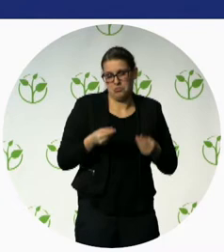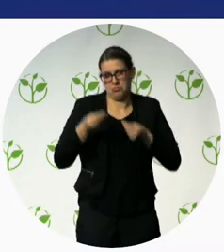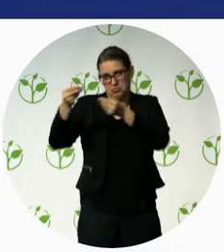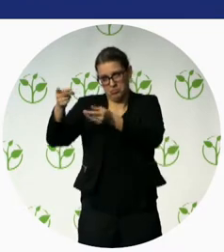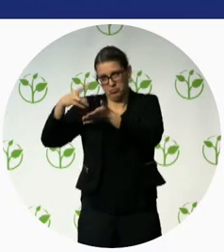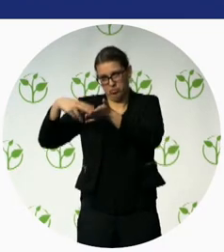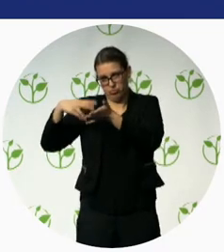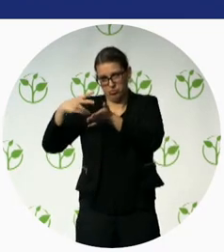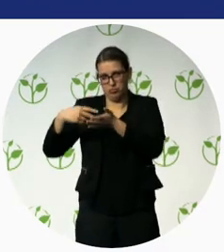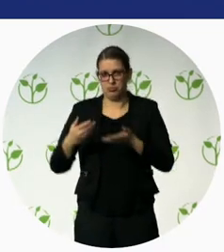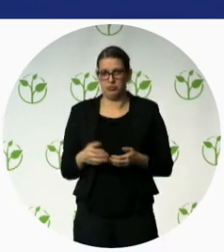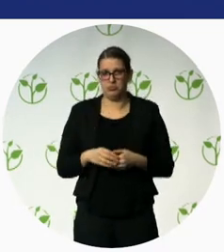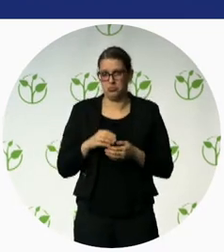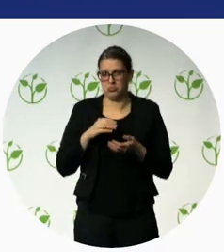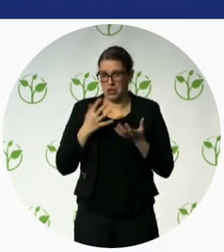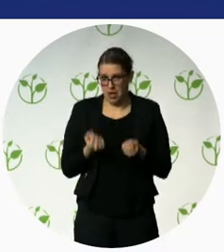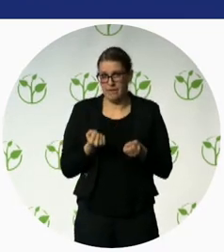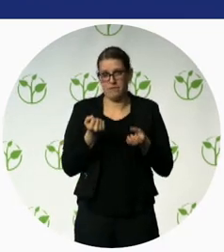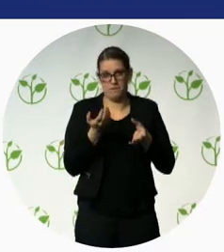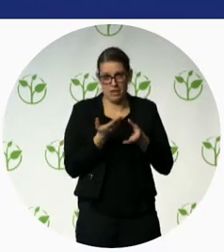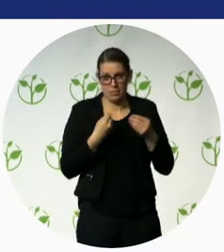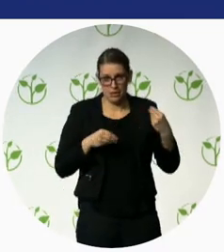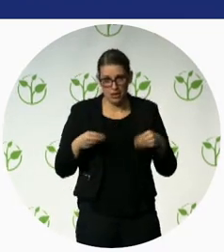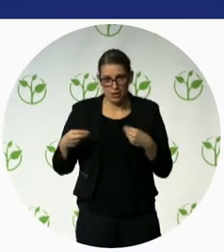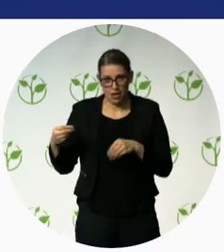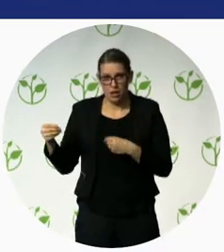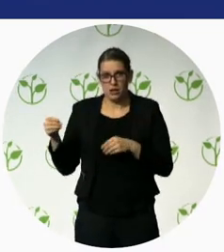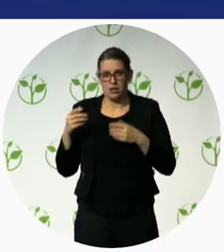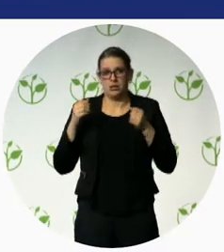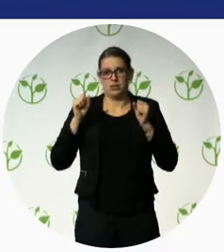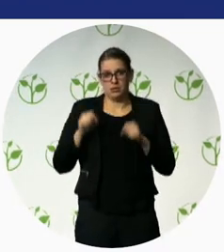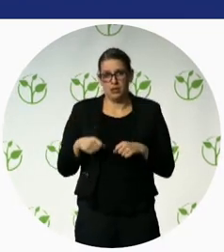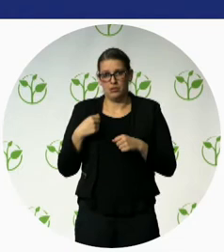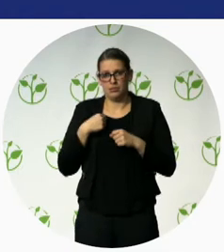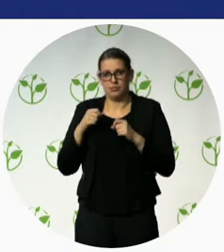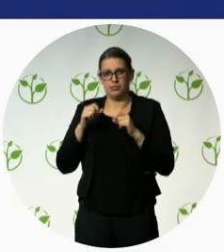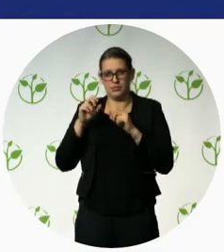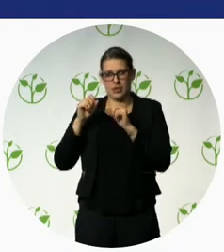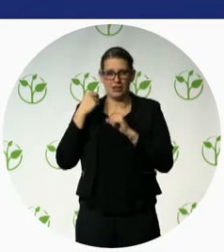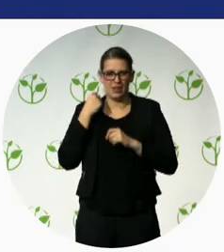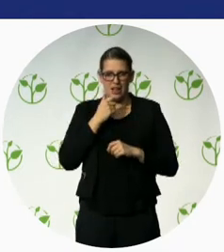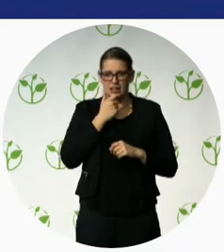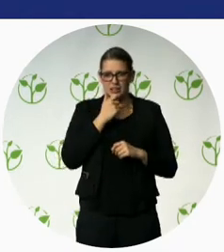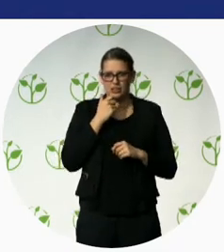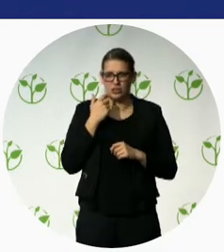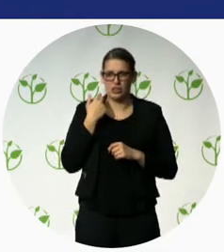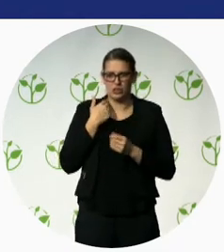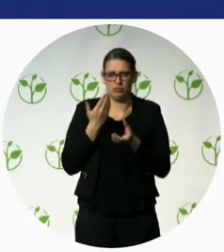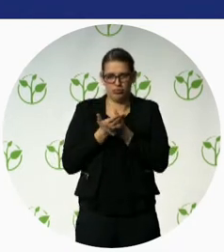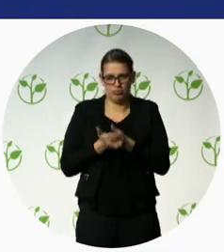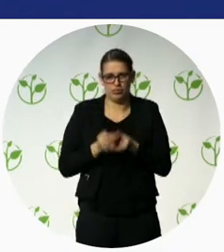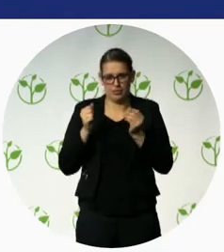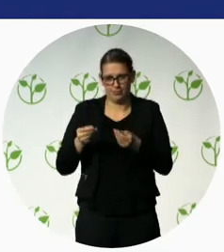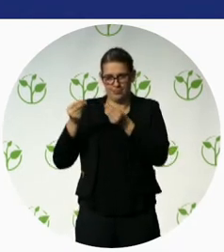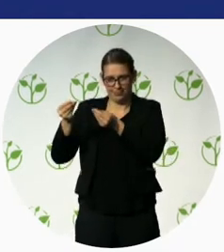tested them so we will be happy to share the English version that we have but I would also suggest that you can